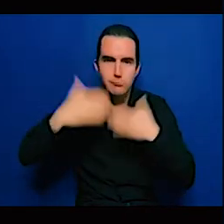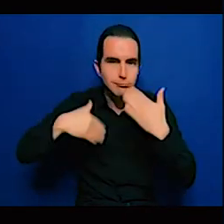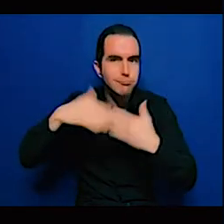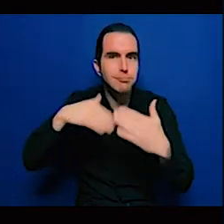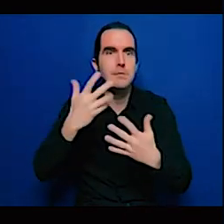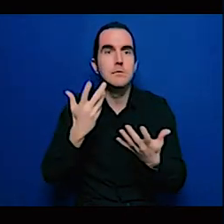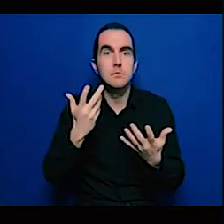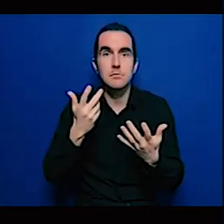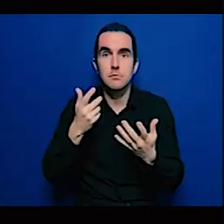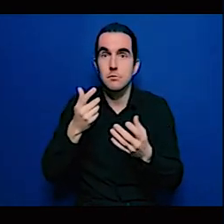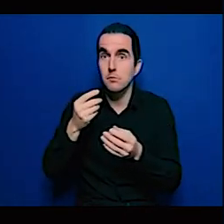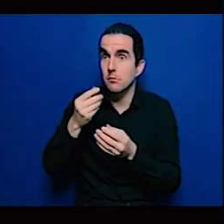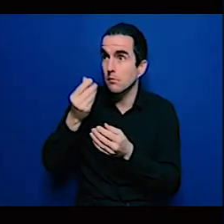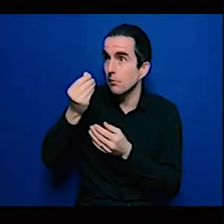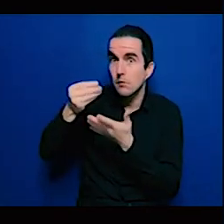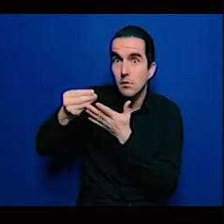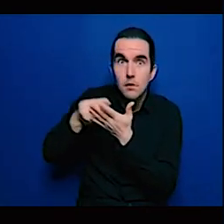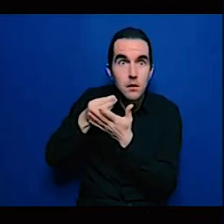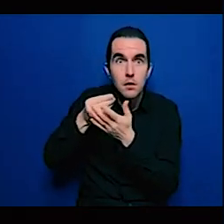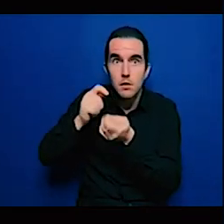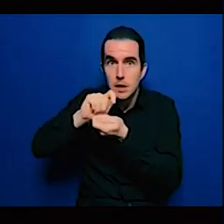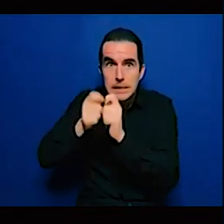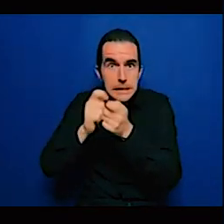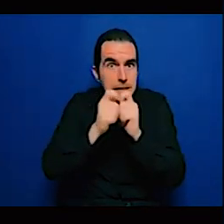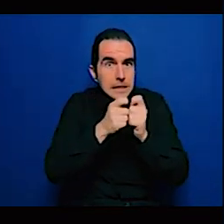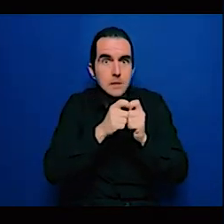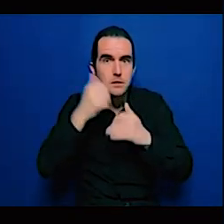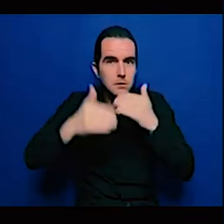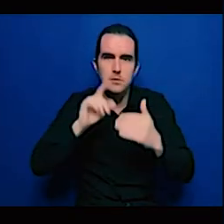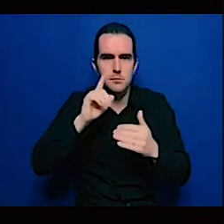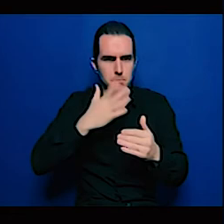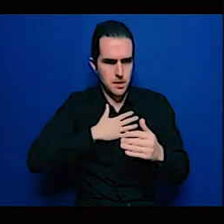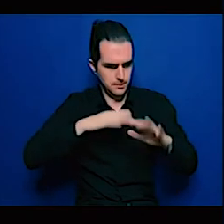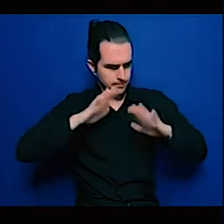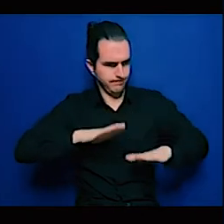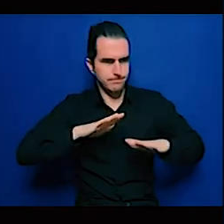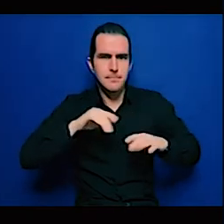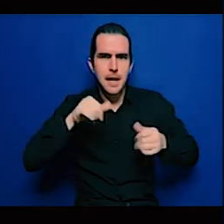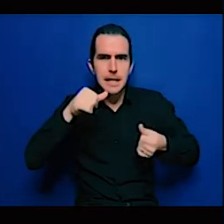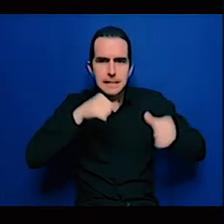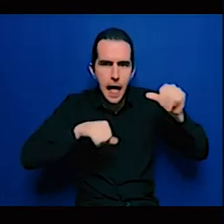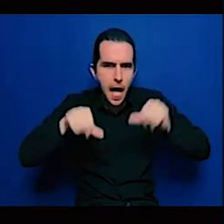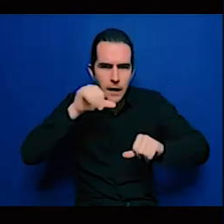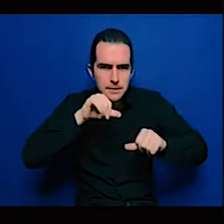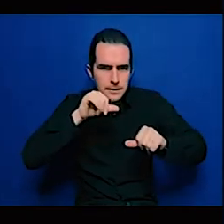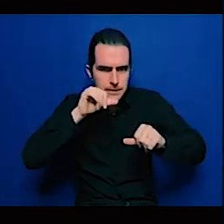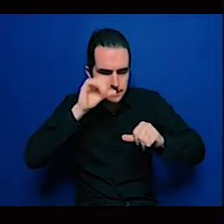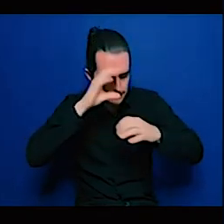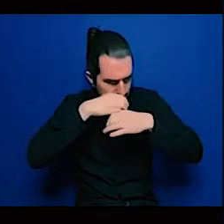we shouldn't use words such as carbon neutral etc